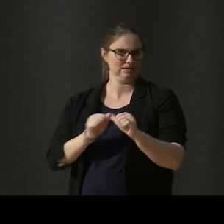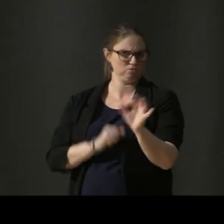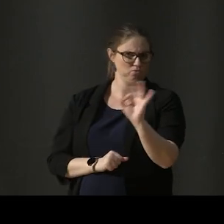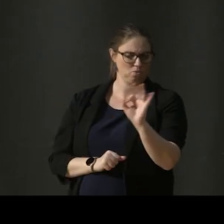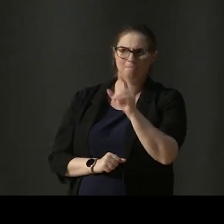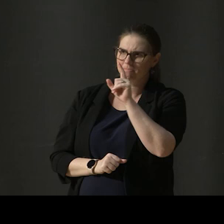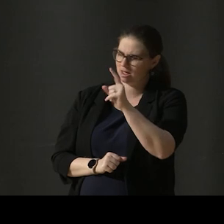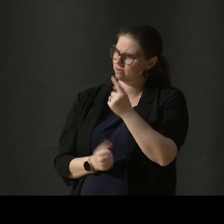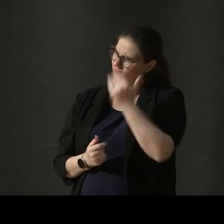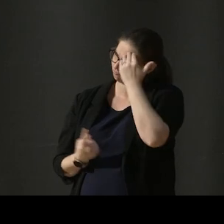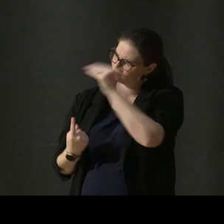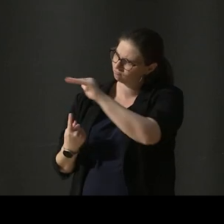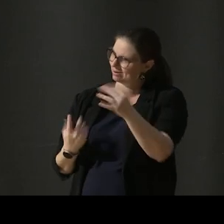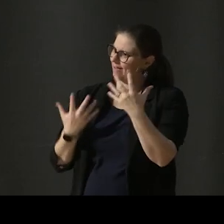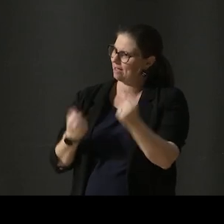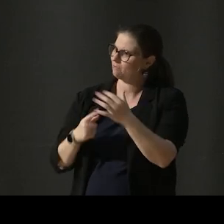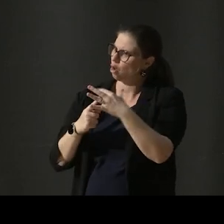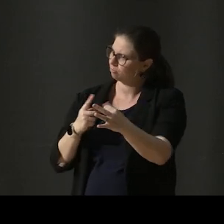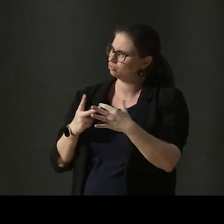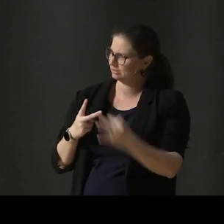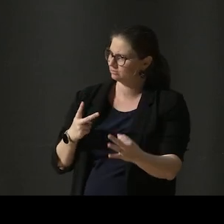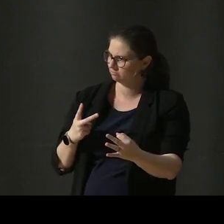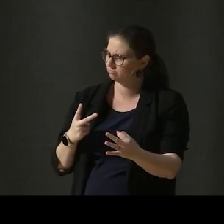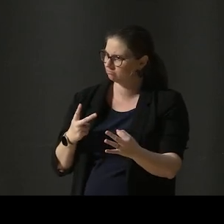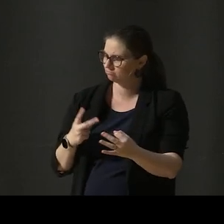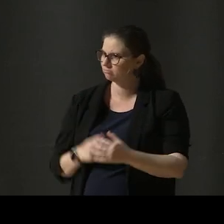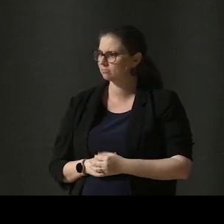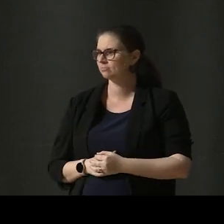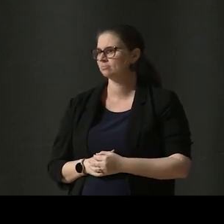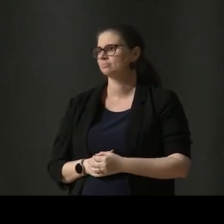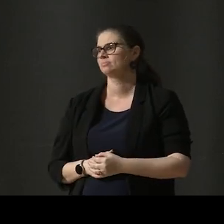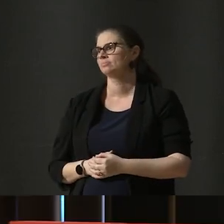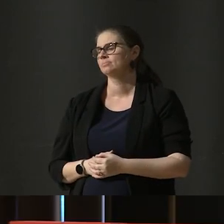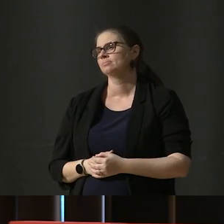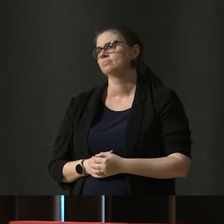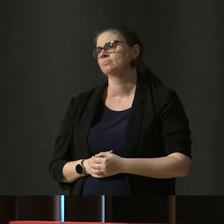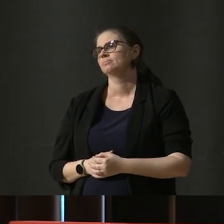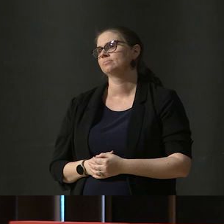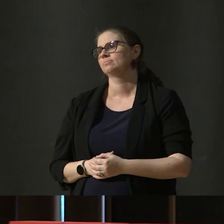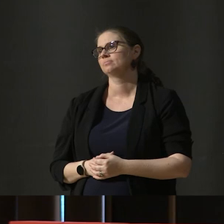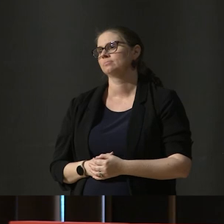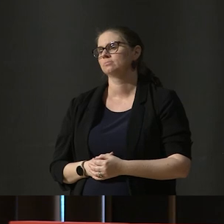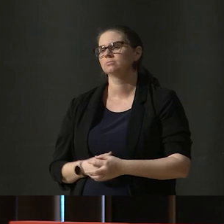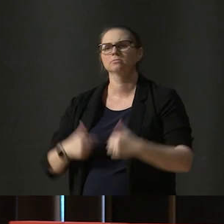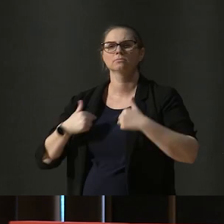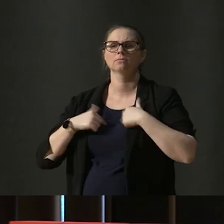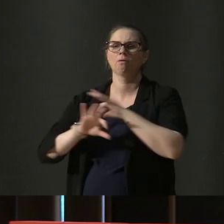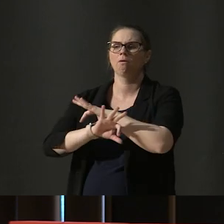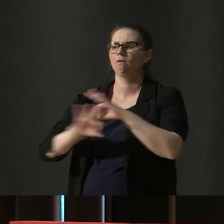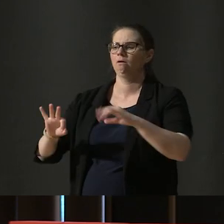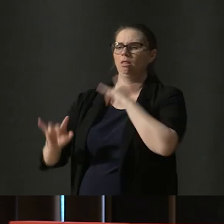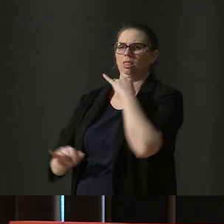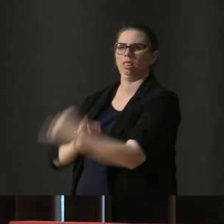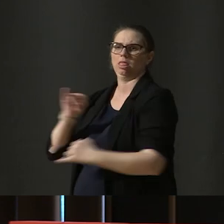and we need to consider these options carefully. To be clear, I'm not here to bash on exams one-sidedly.